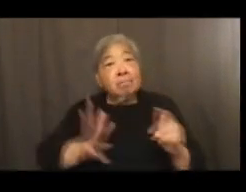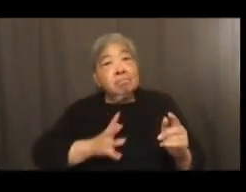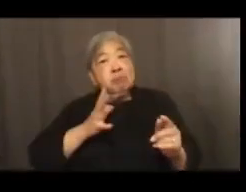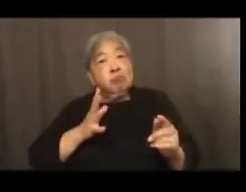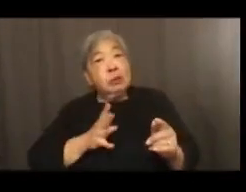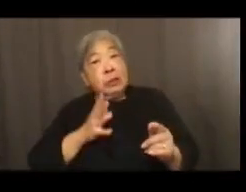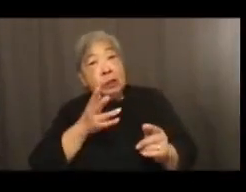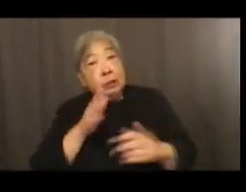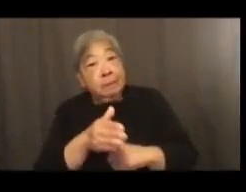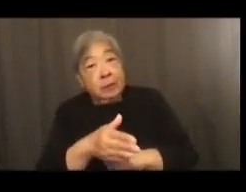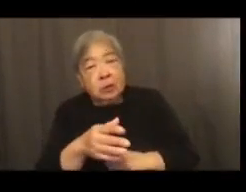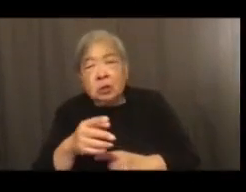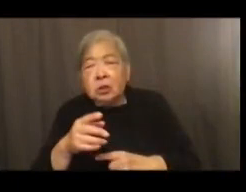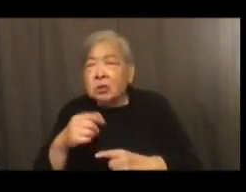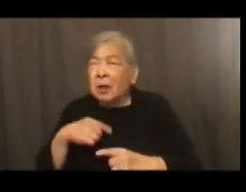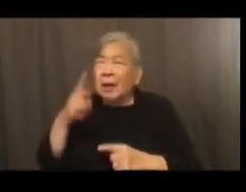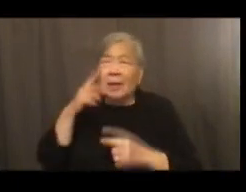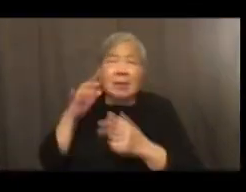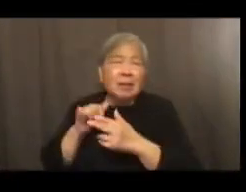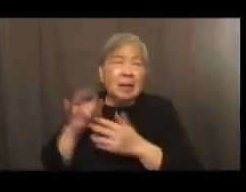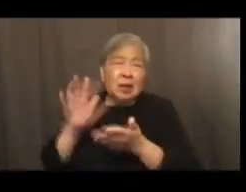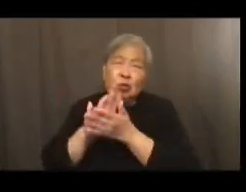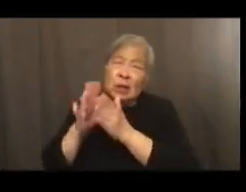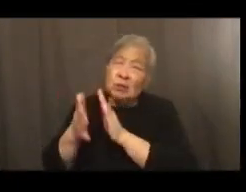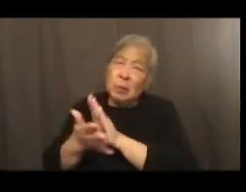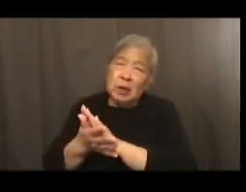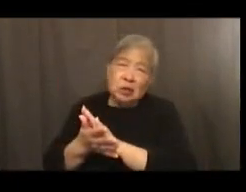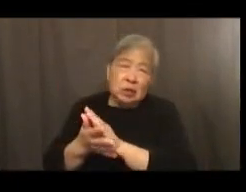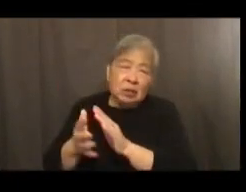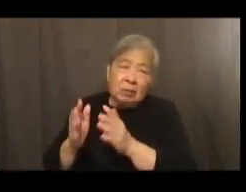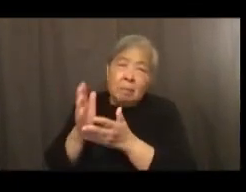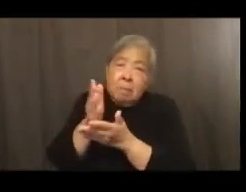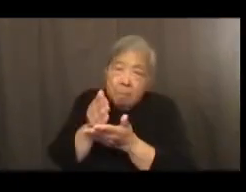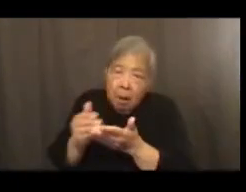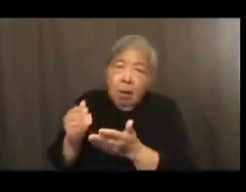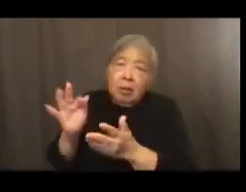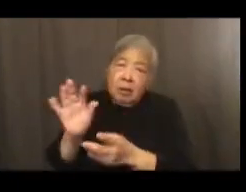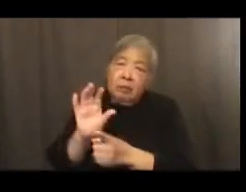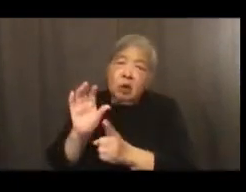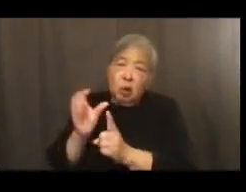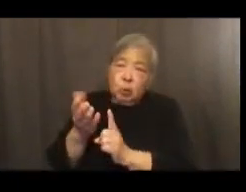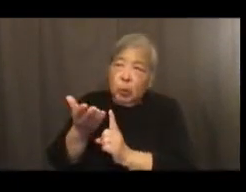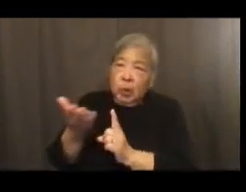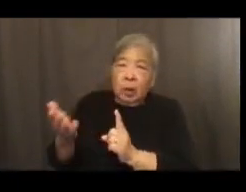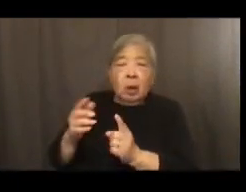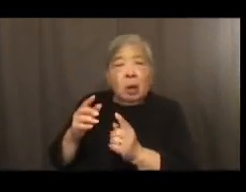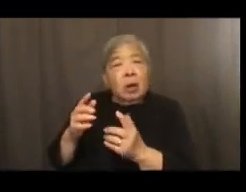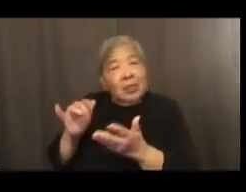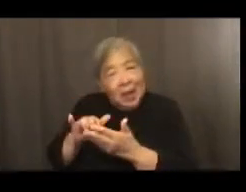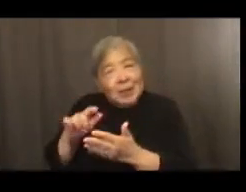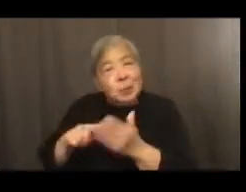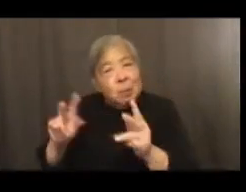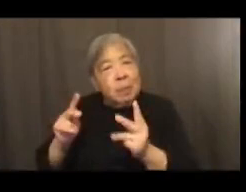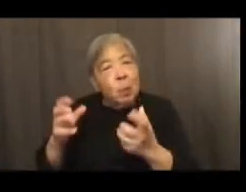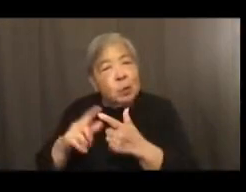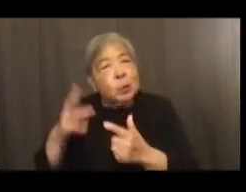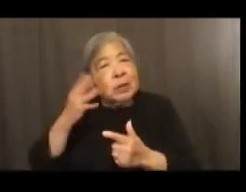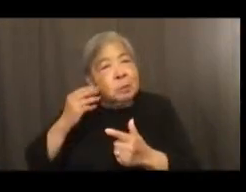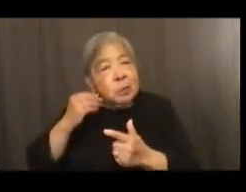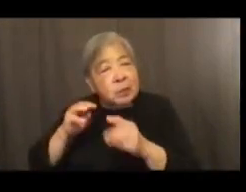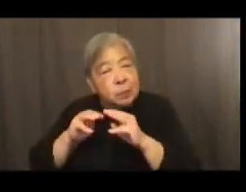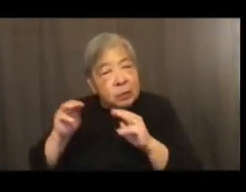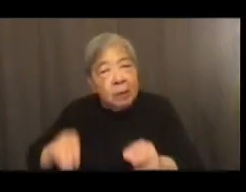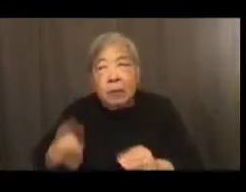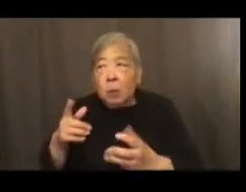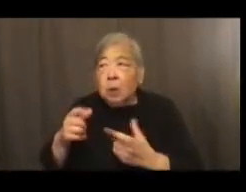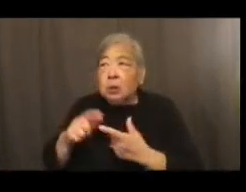that transformation is part of the cultural thing that people want to experience in the museum. They want to experience that kind